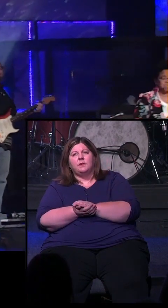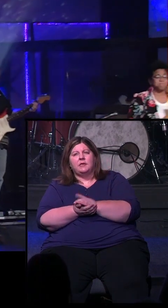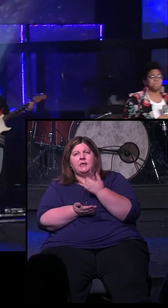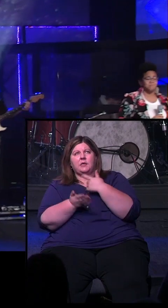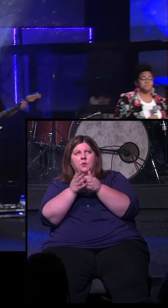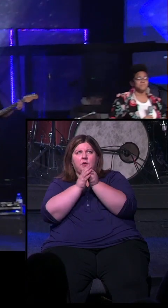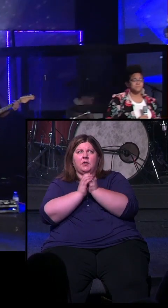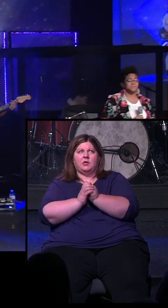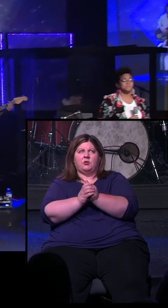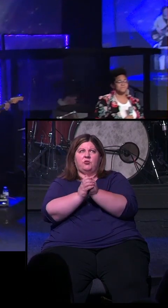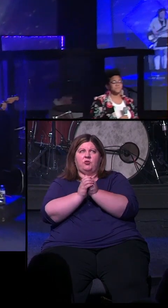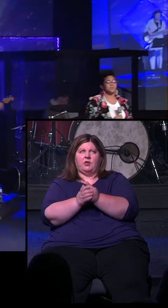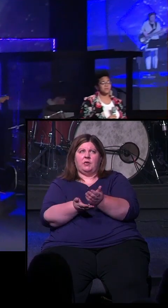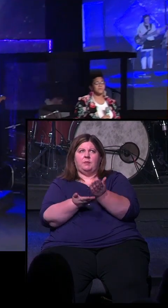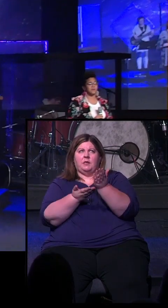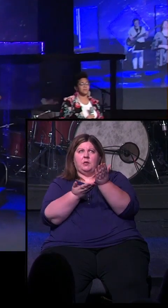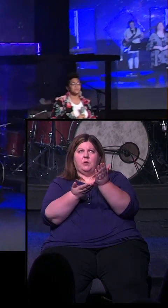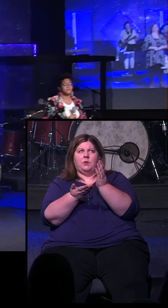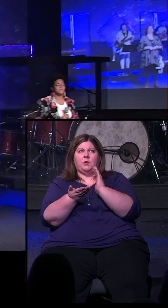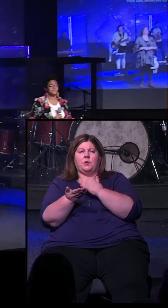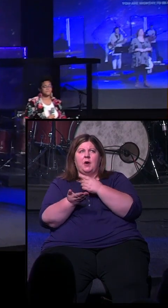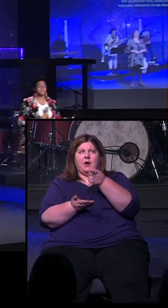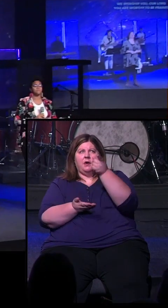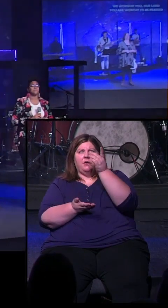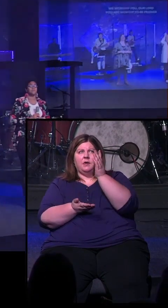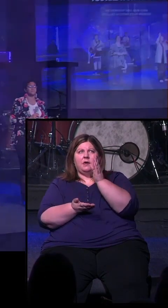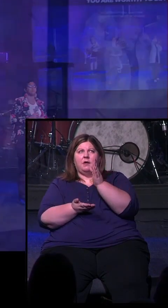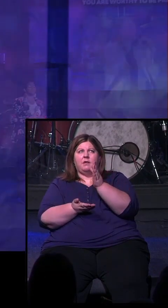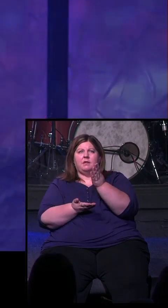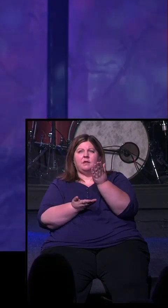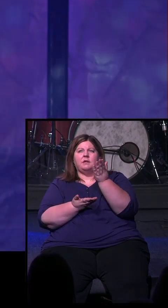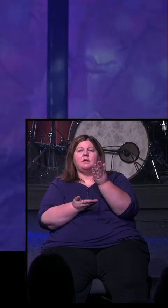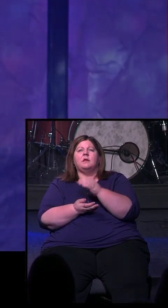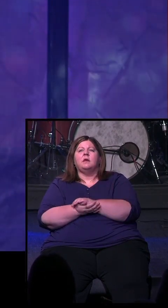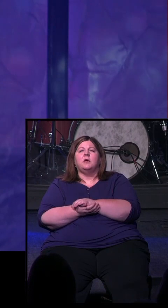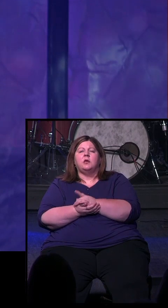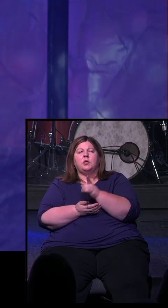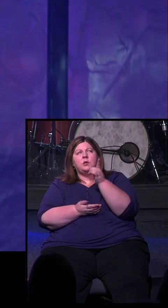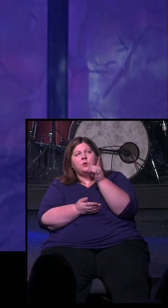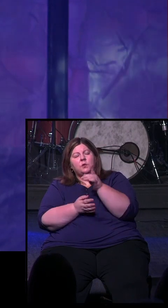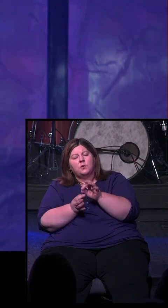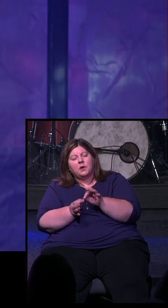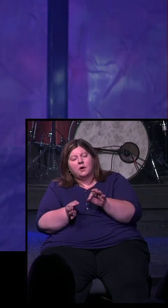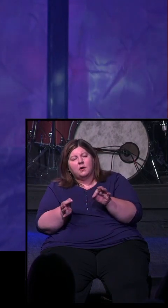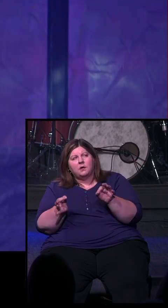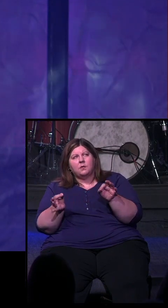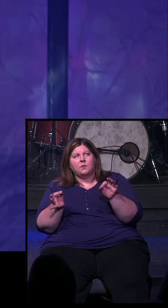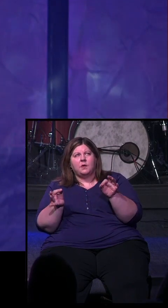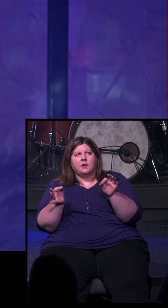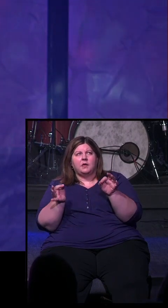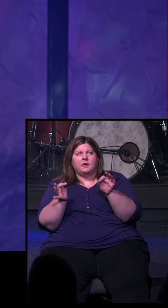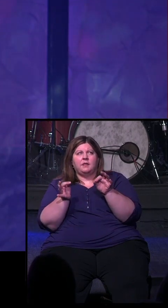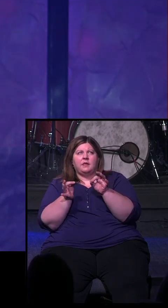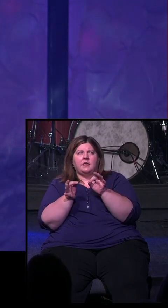We worship you, our Lord. Let's sing you are worthy. You are